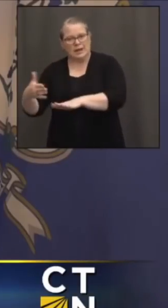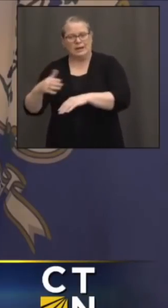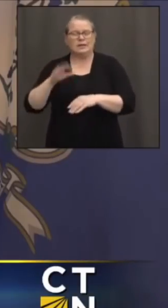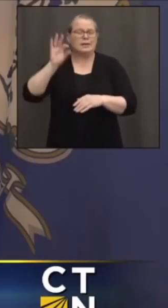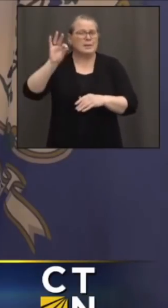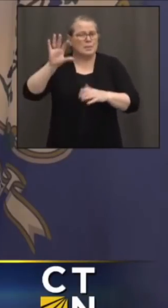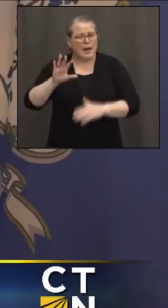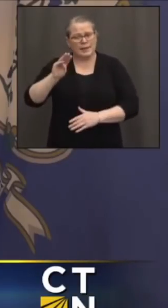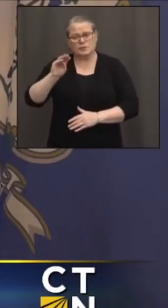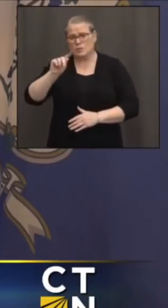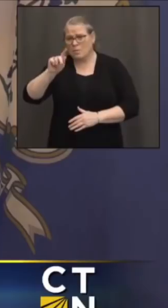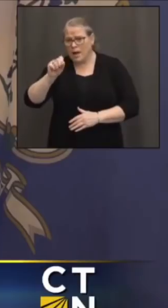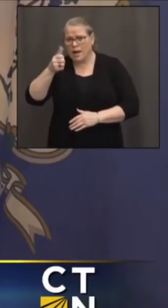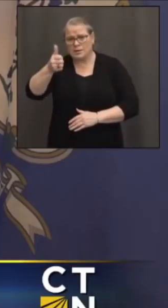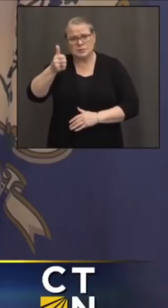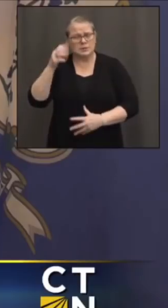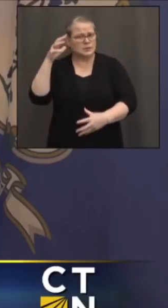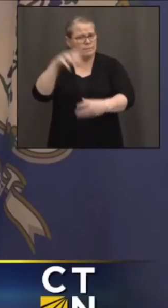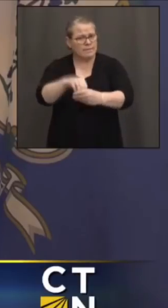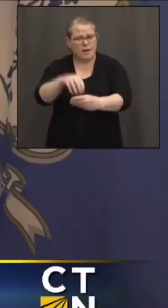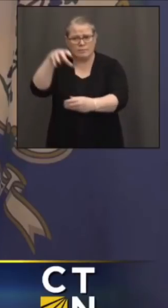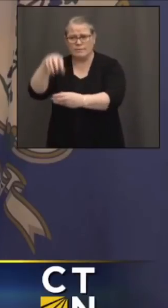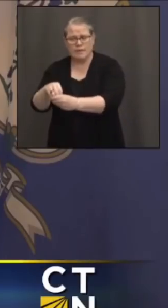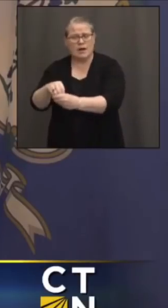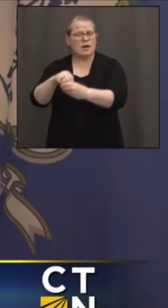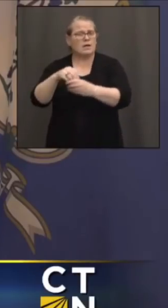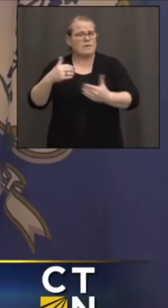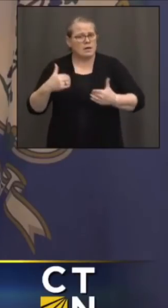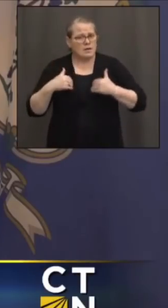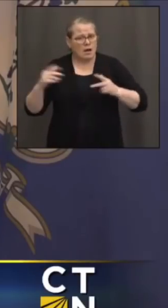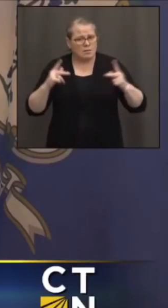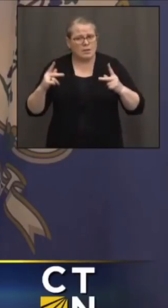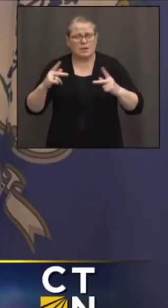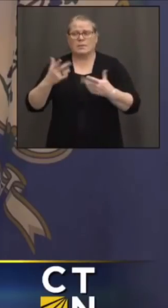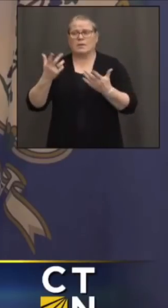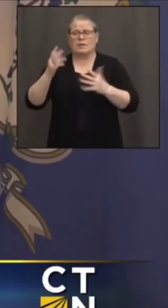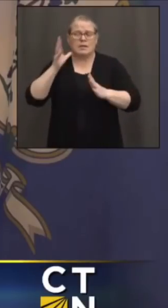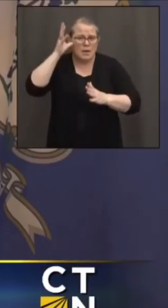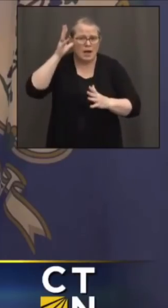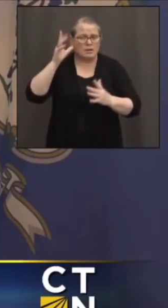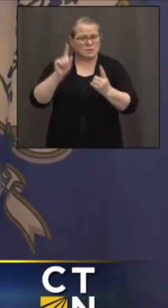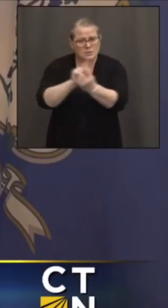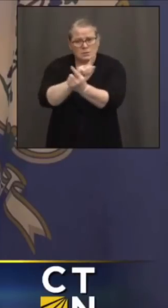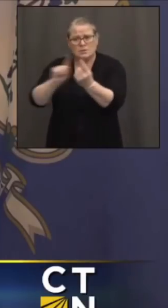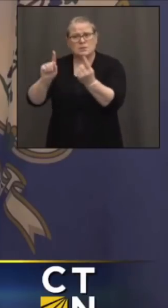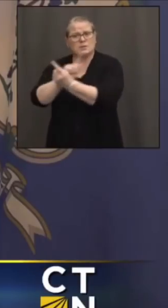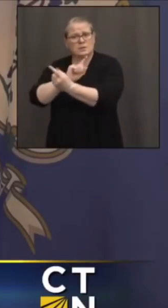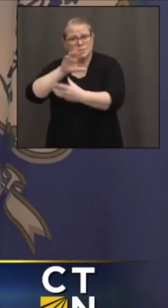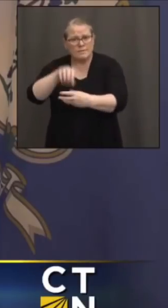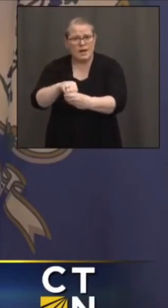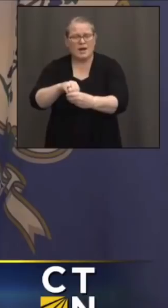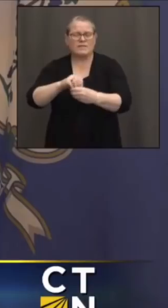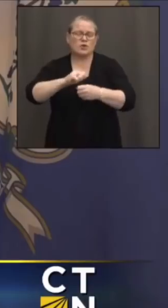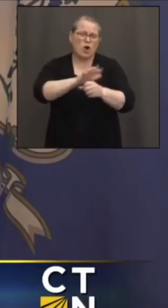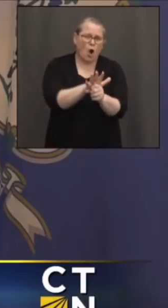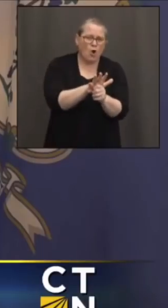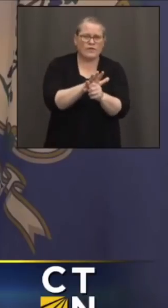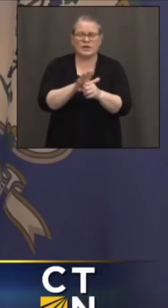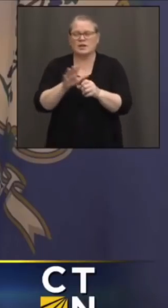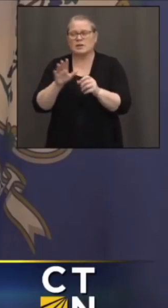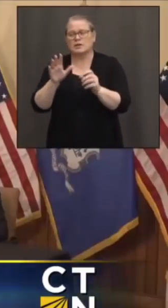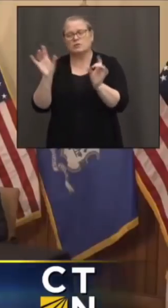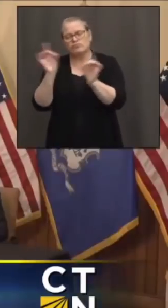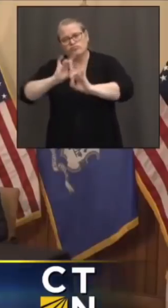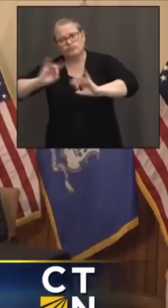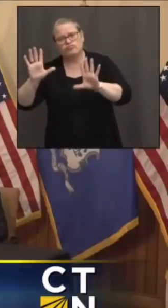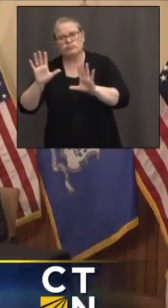lines when it comes to talking to young people, talking to their parents, COVID and violence. Pastor Motz, thank you